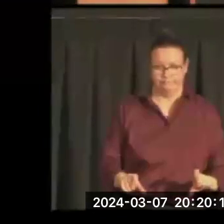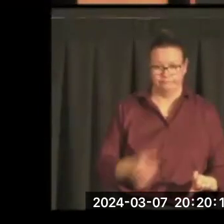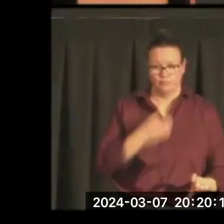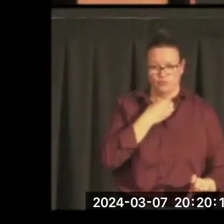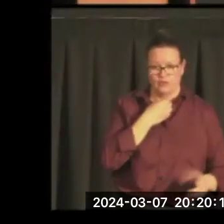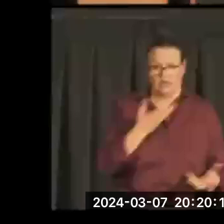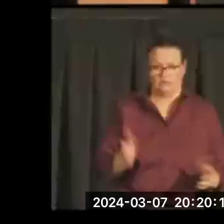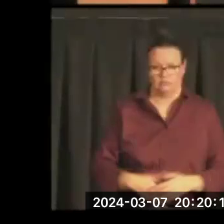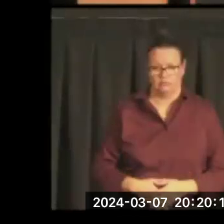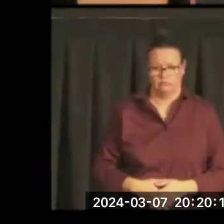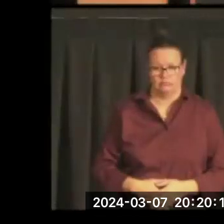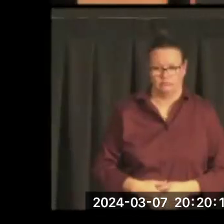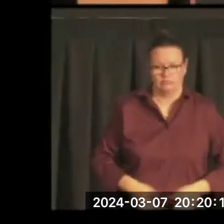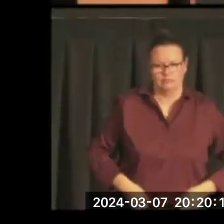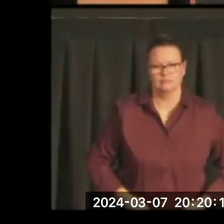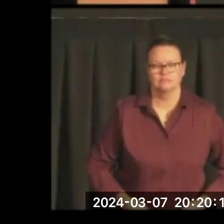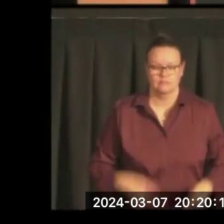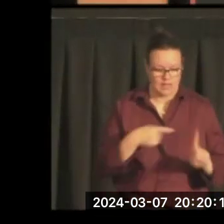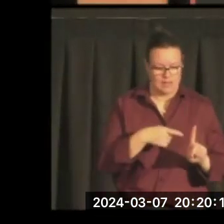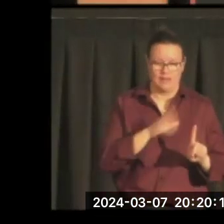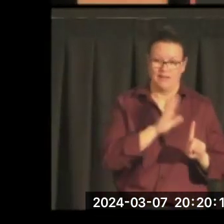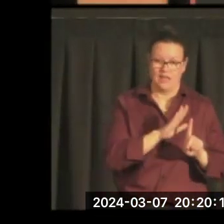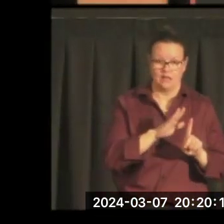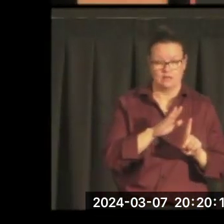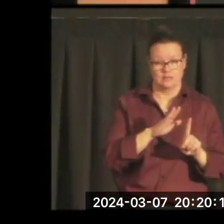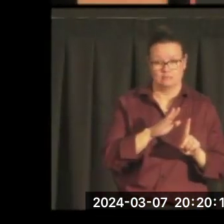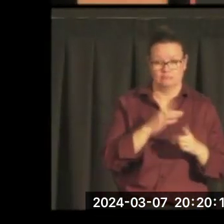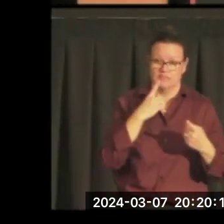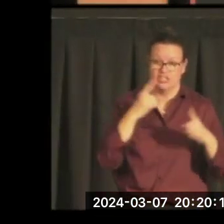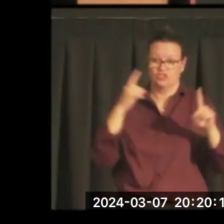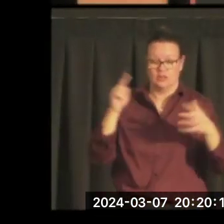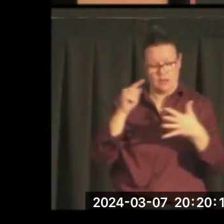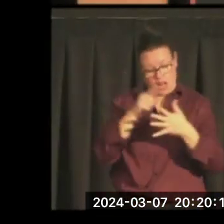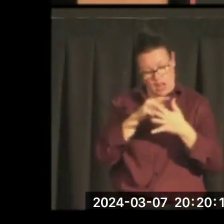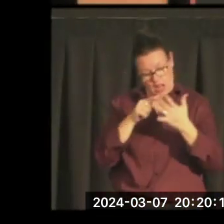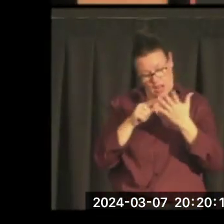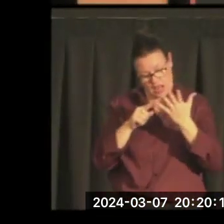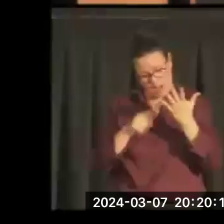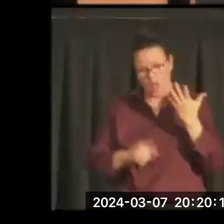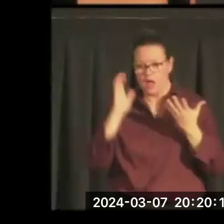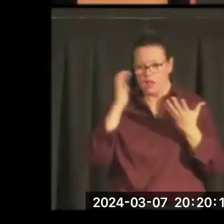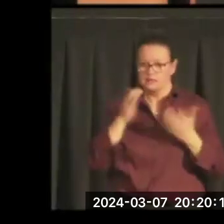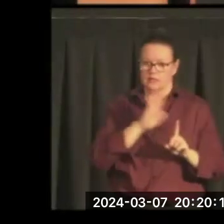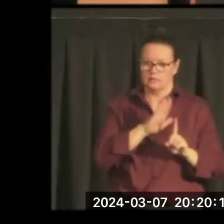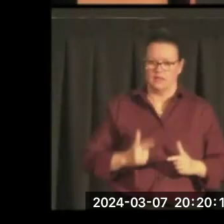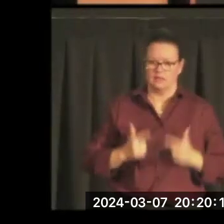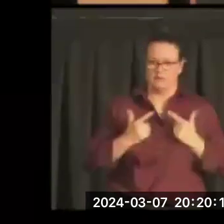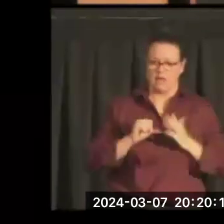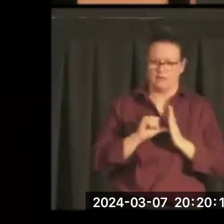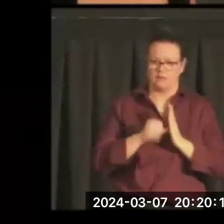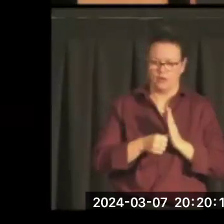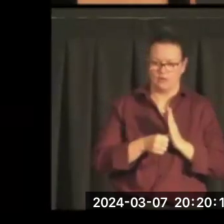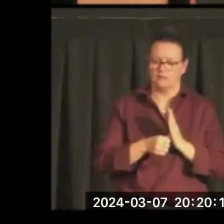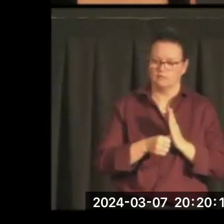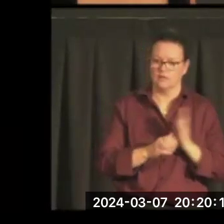The achievements that I've talked about would make Mike Manfield's life impressive. It was his character